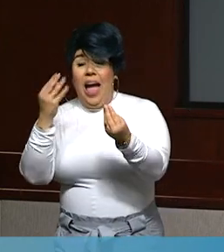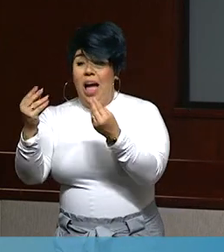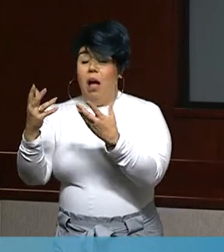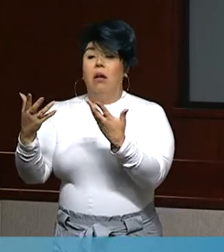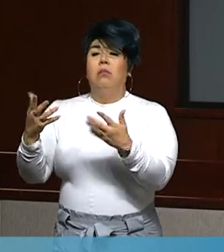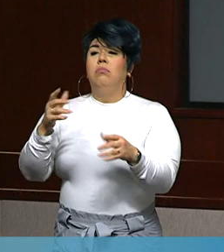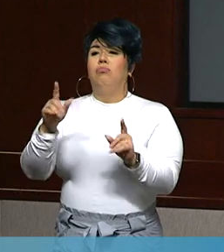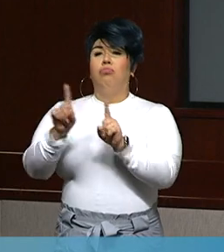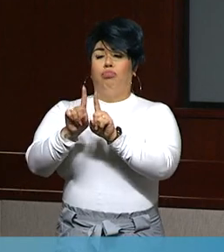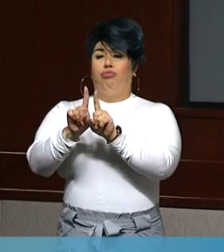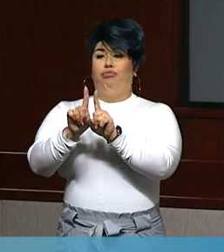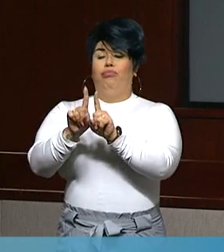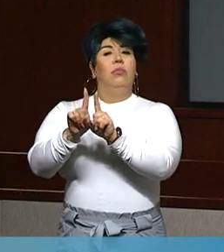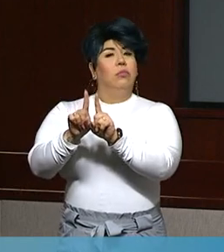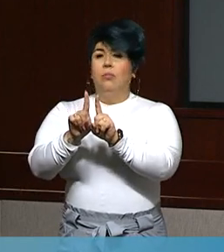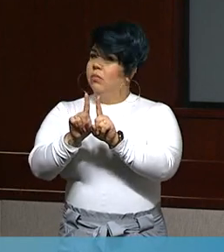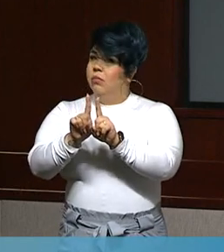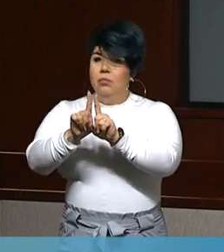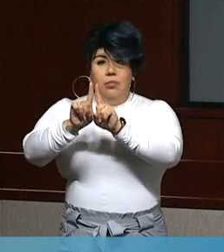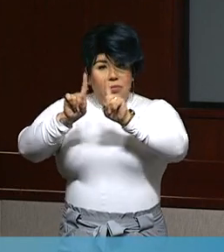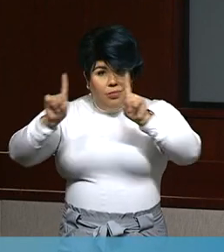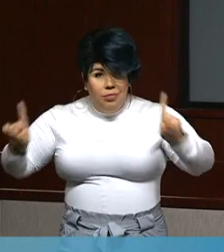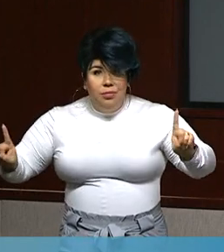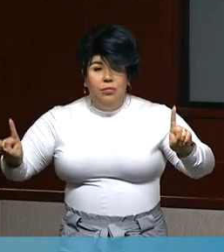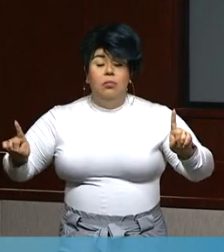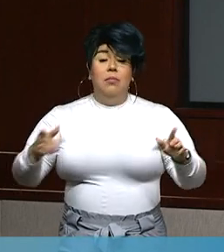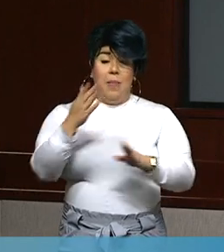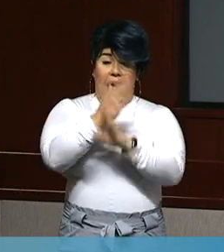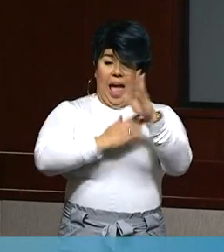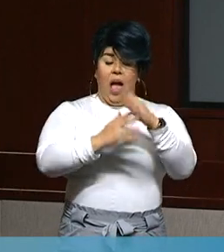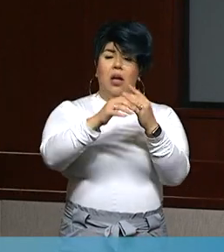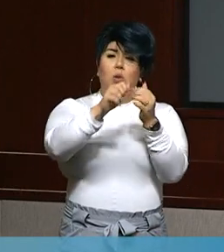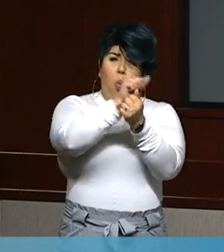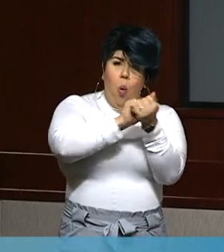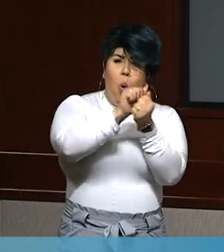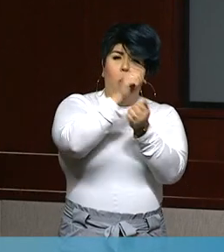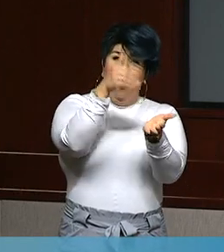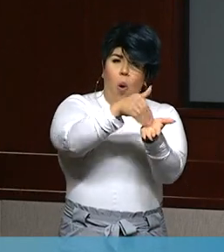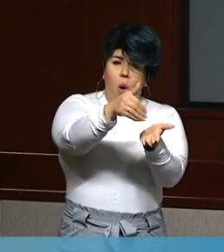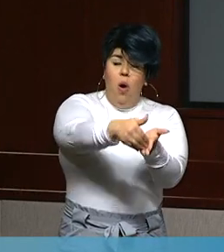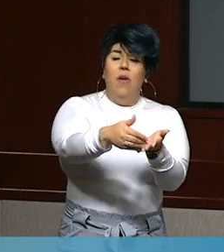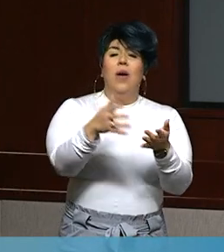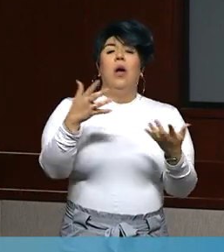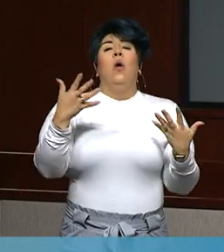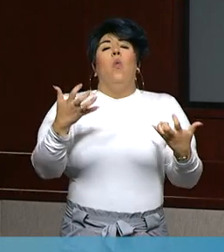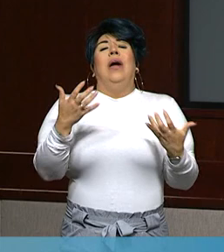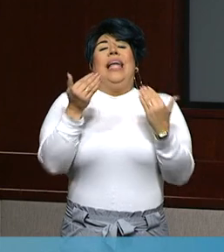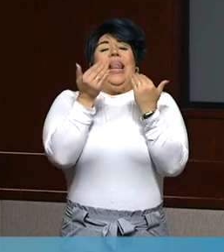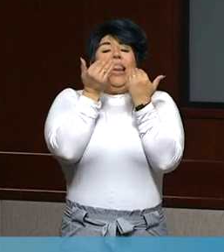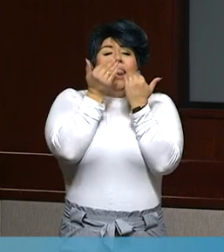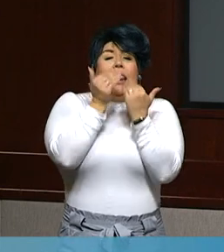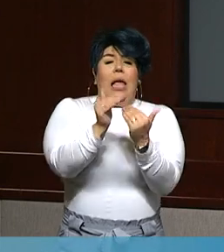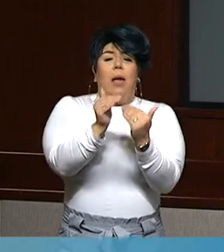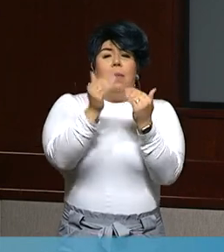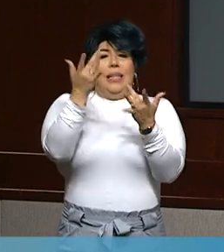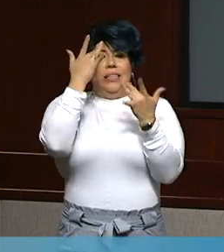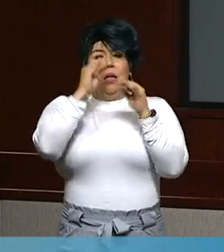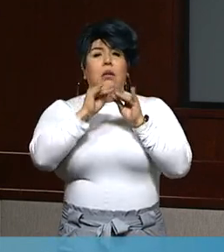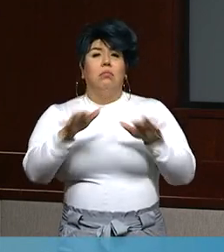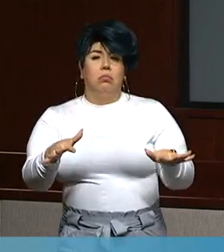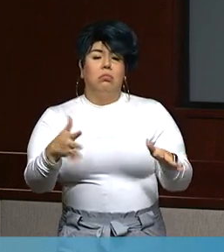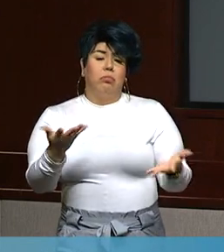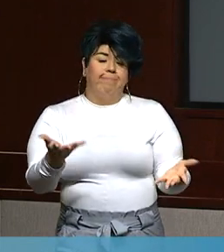that physical distancing and that you're keeping your hands washed at all times so that we can limit this transmission of this disease.